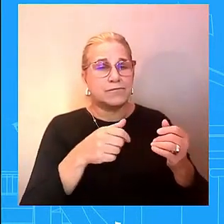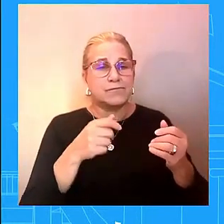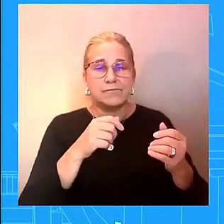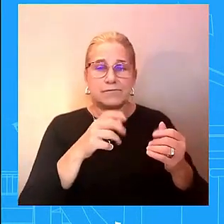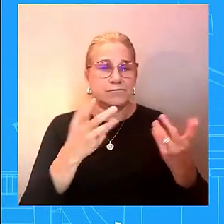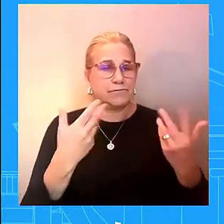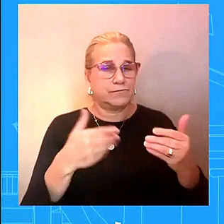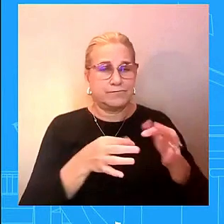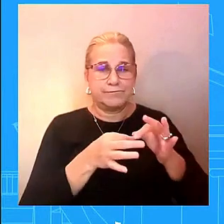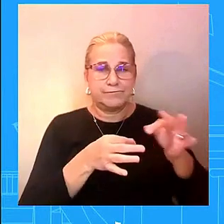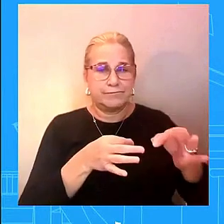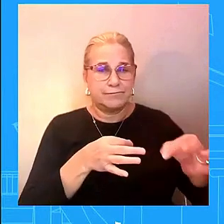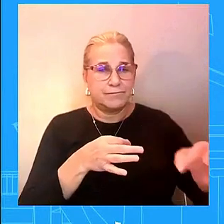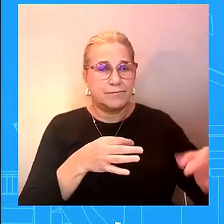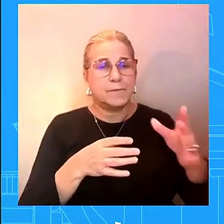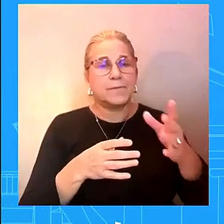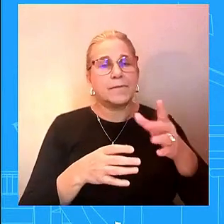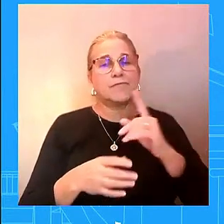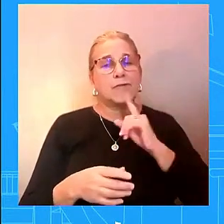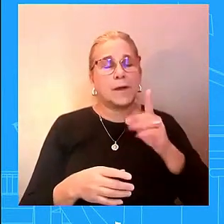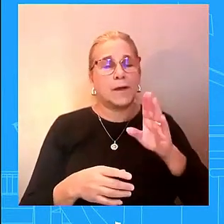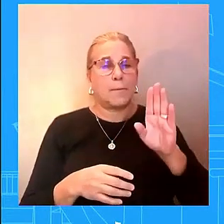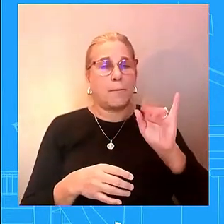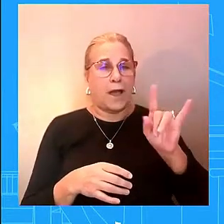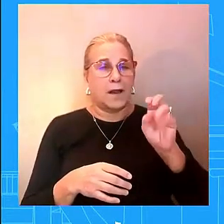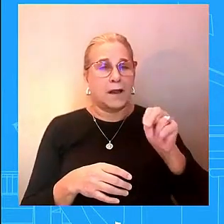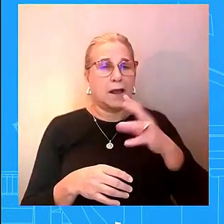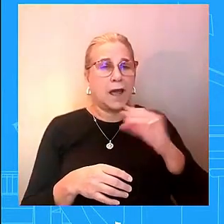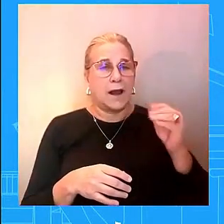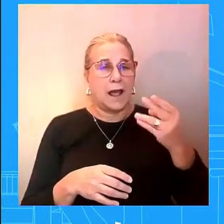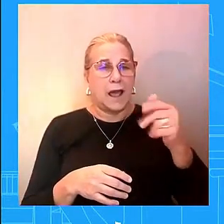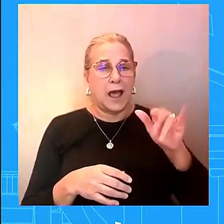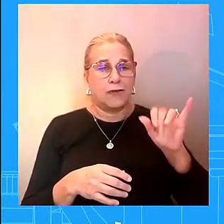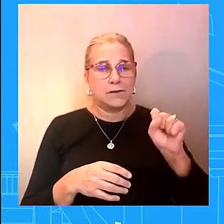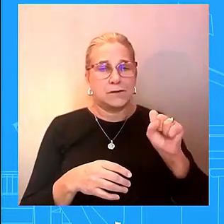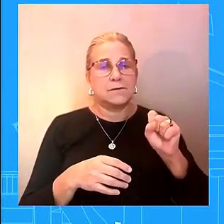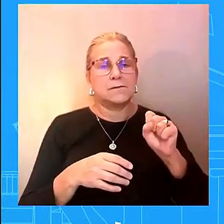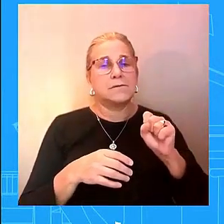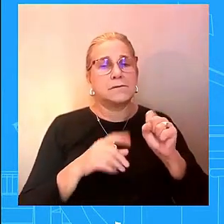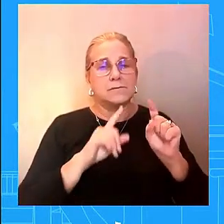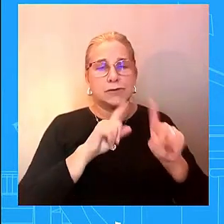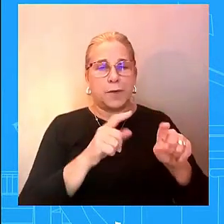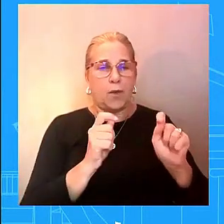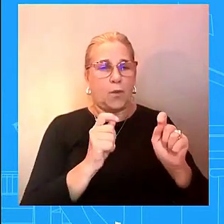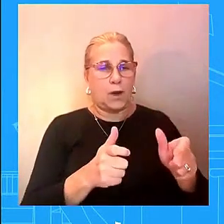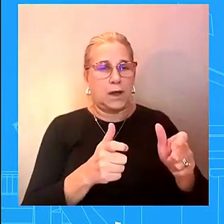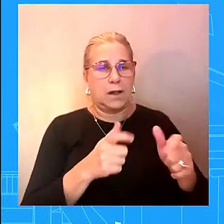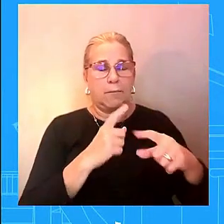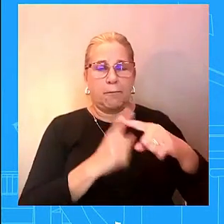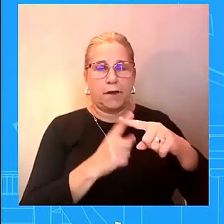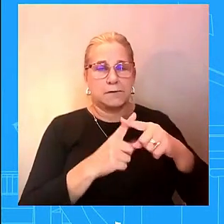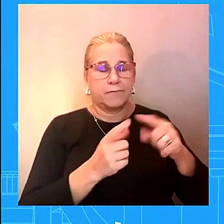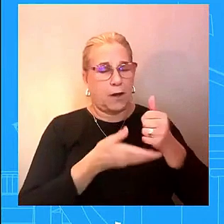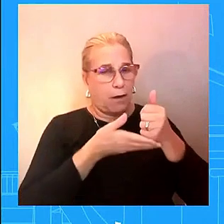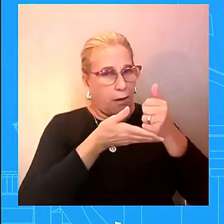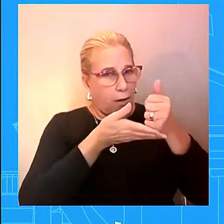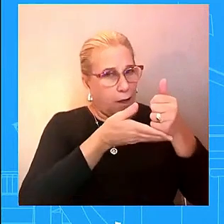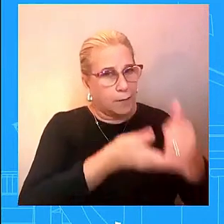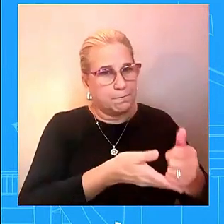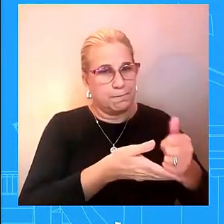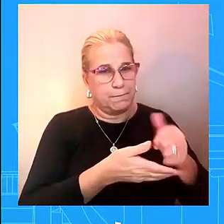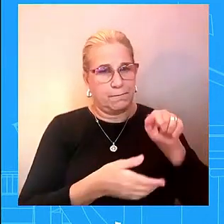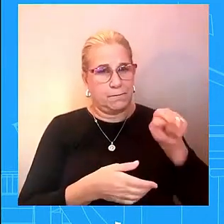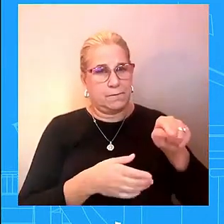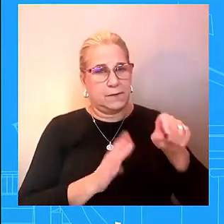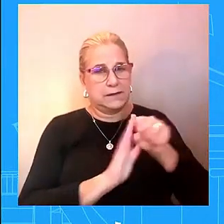the federal government has been responsive to all to our call uh for help that's coming from the governor of north carolina we also heard from